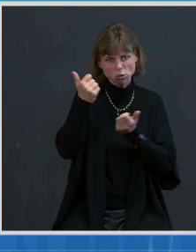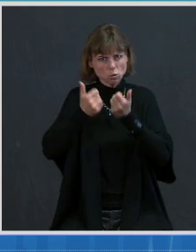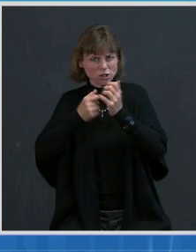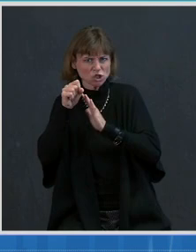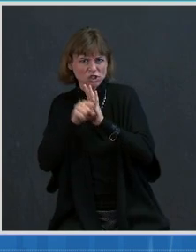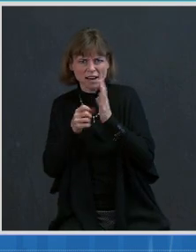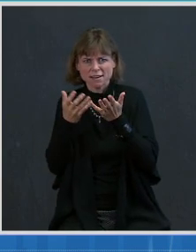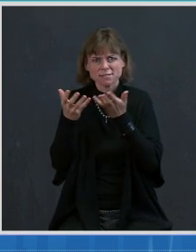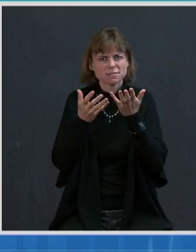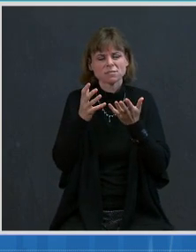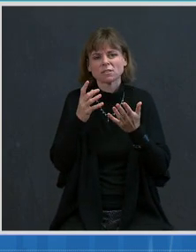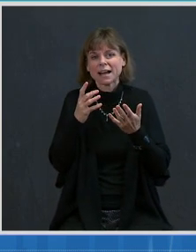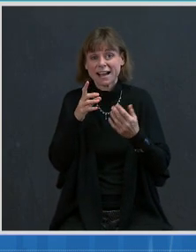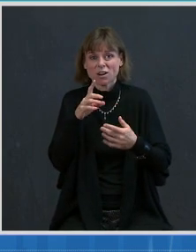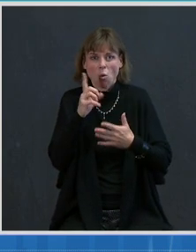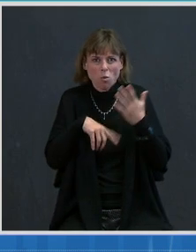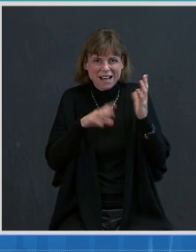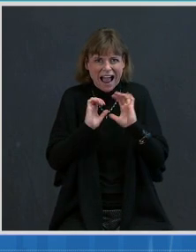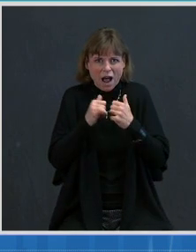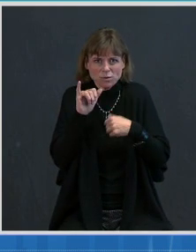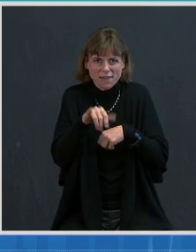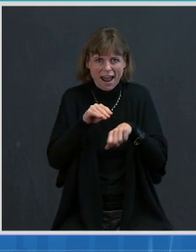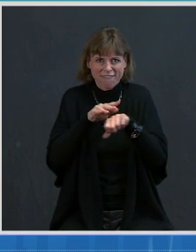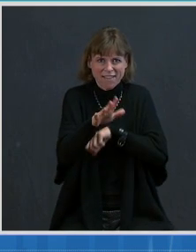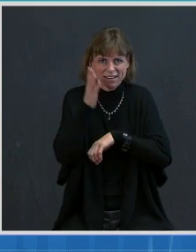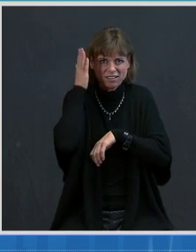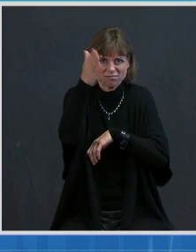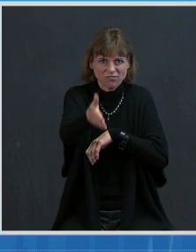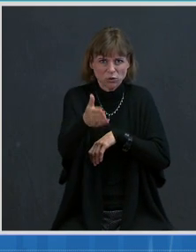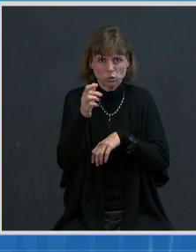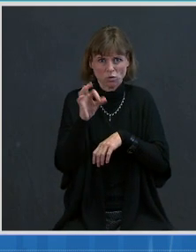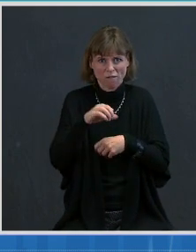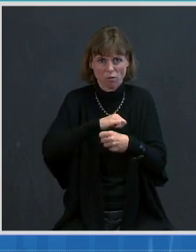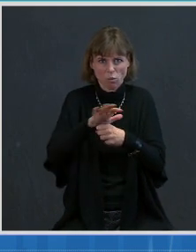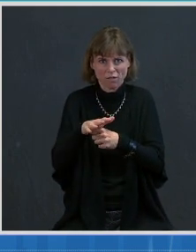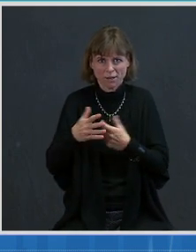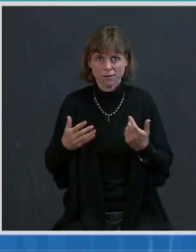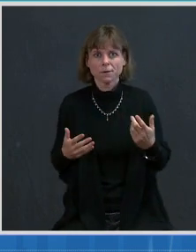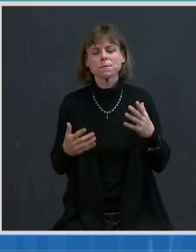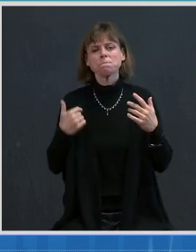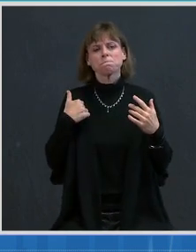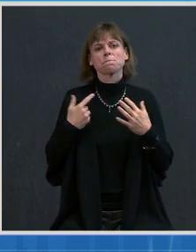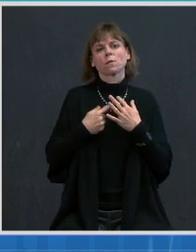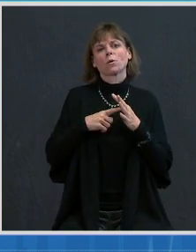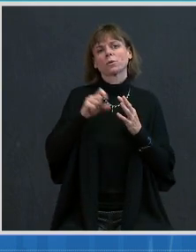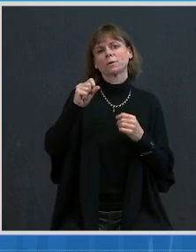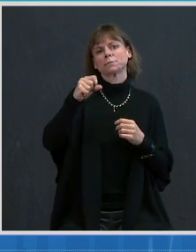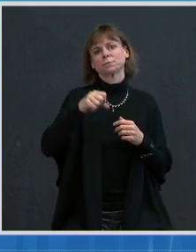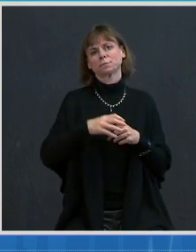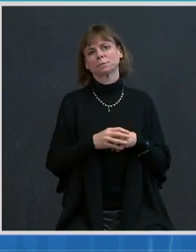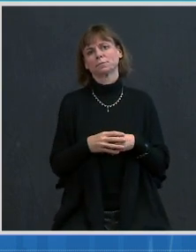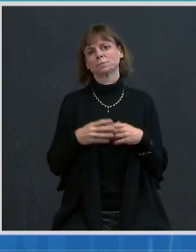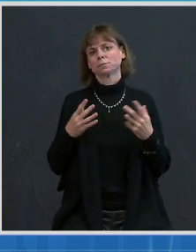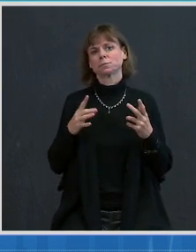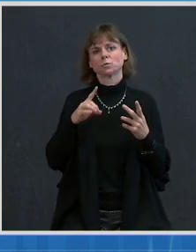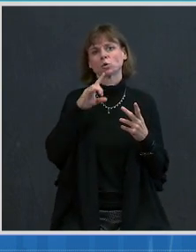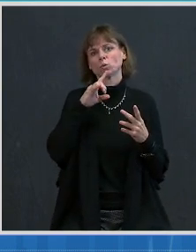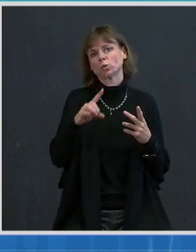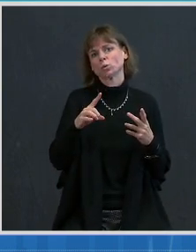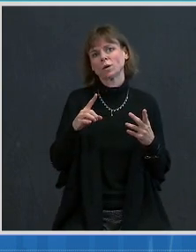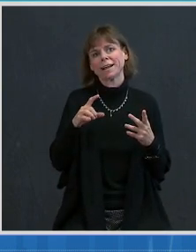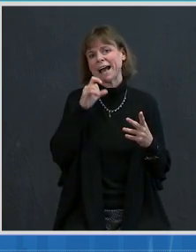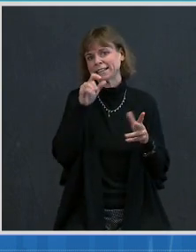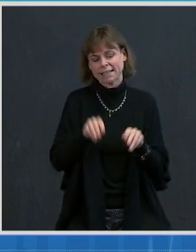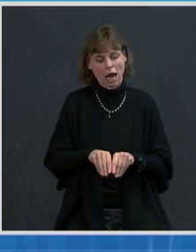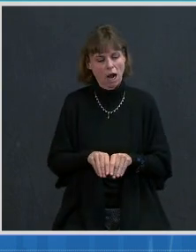on the trajectory? Dr. Walensky, would you like to start? Dr. I can start with that. Yeah, thank you. You know, it's not evenly distributed across the